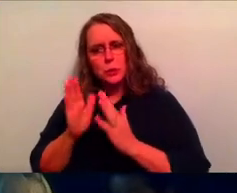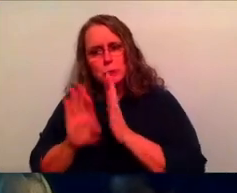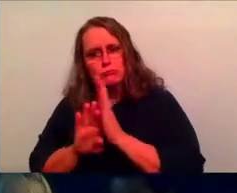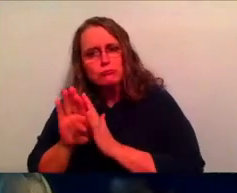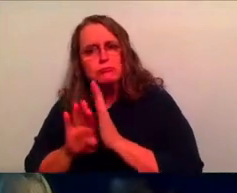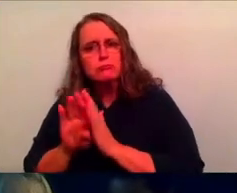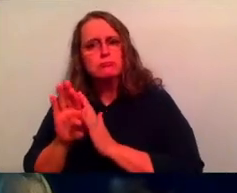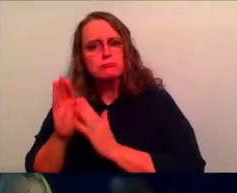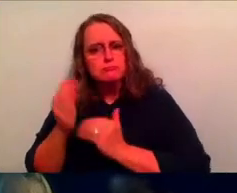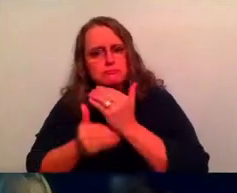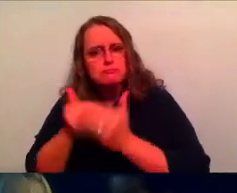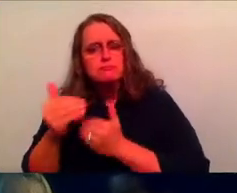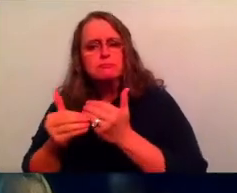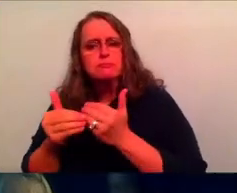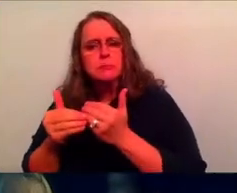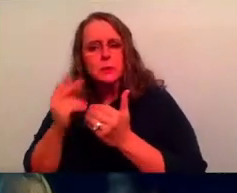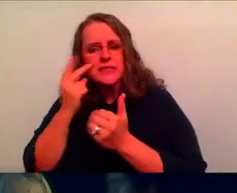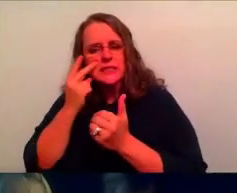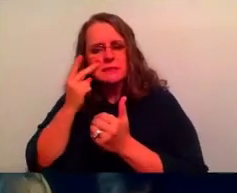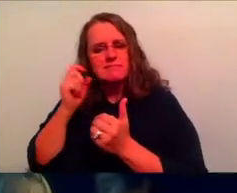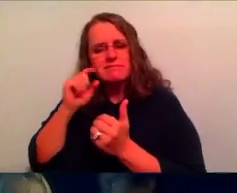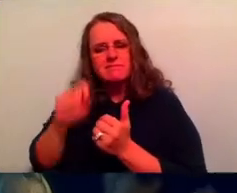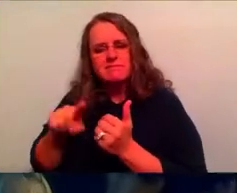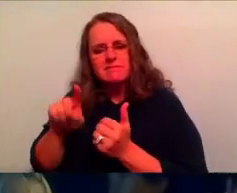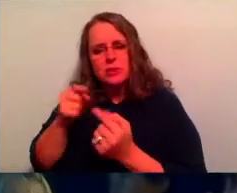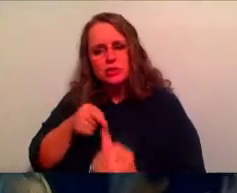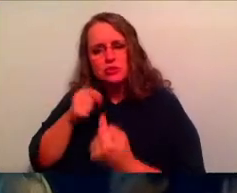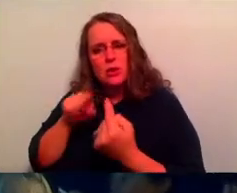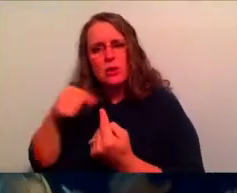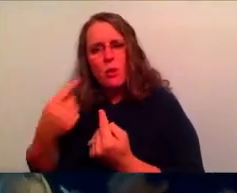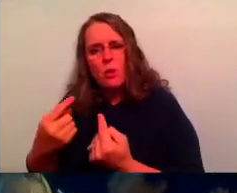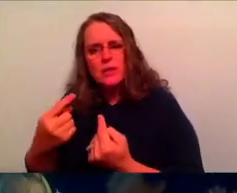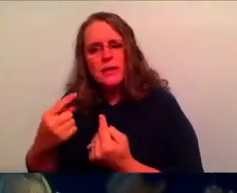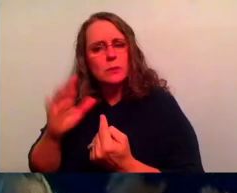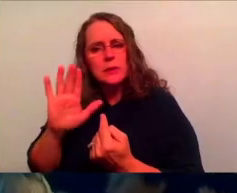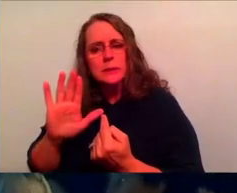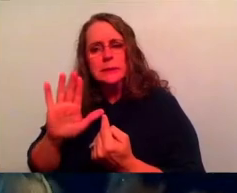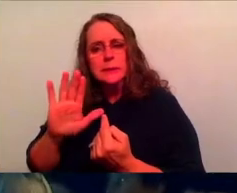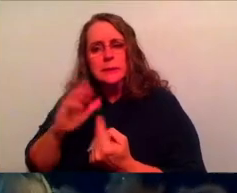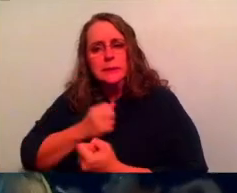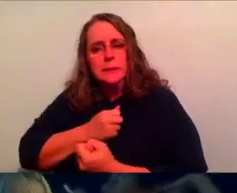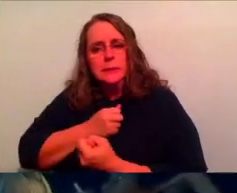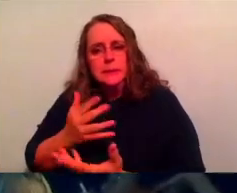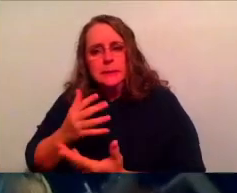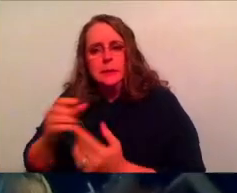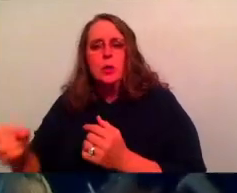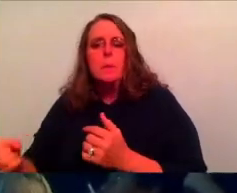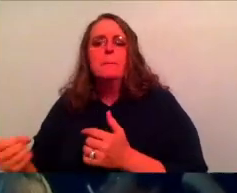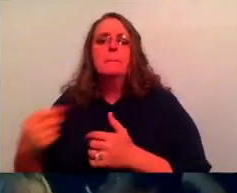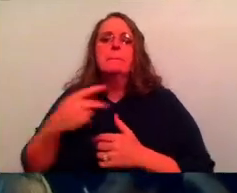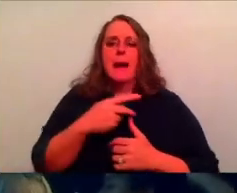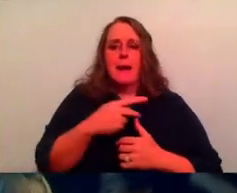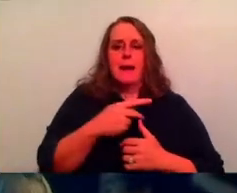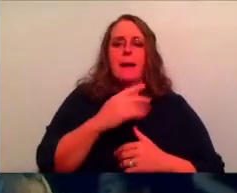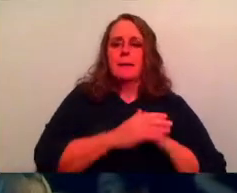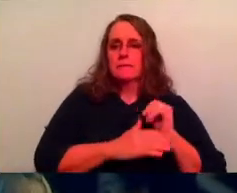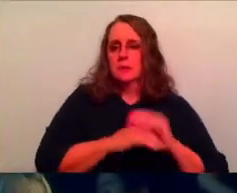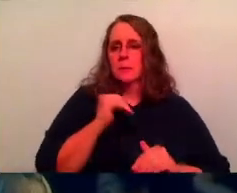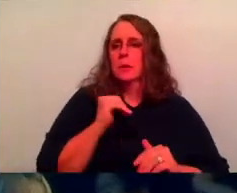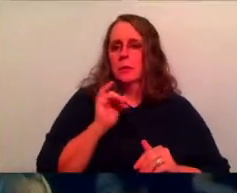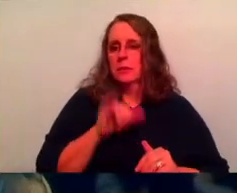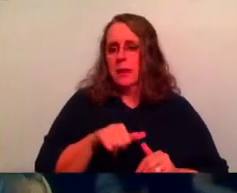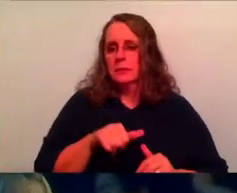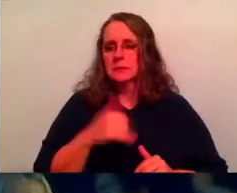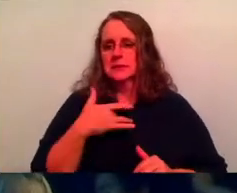on. And so it pushes us back and we get caught in that loop because we want to get back to something. We want to be in the uncomfortable place. And so, yeah, it's,